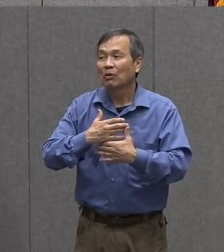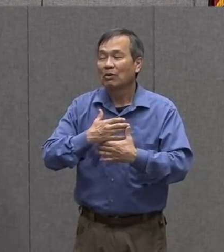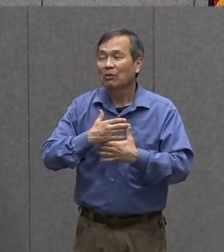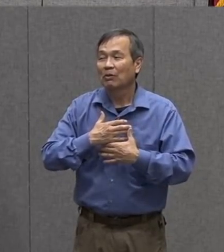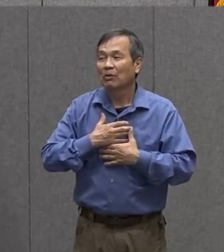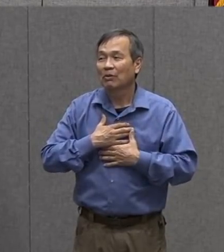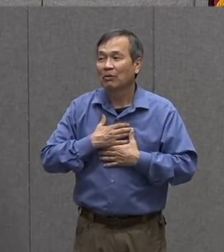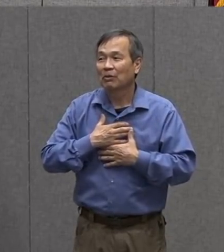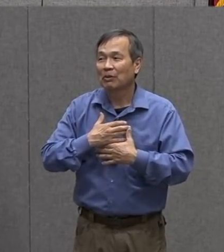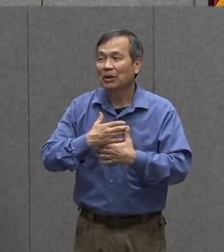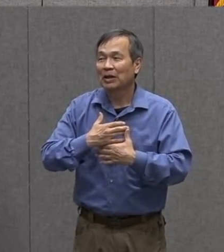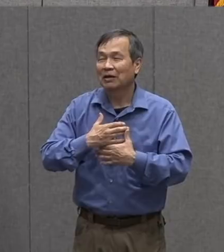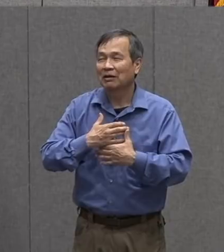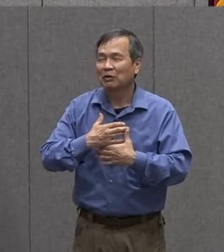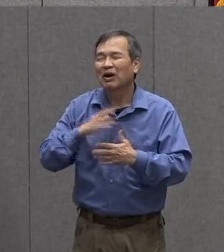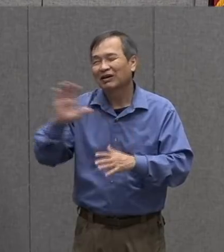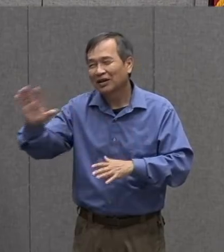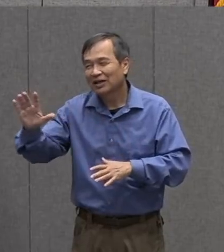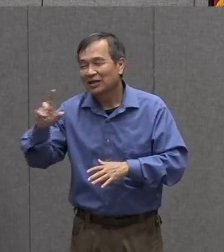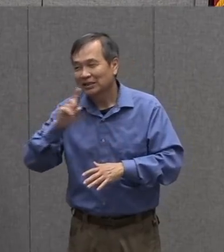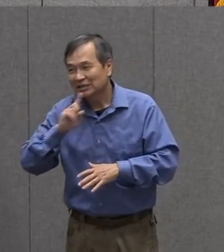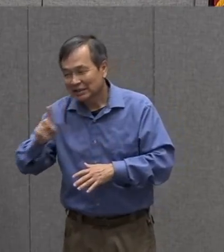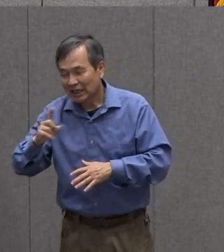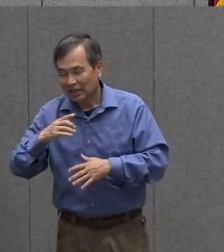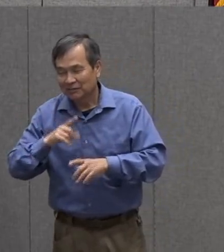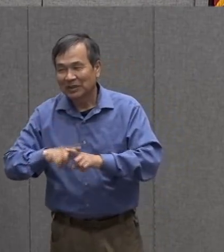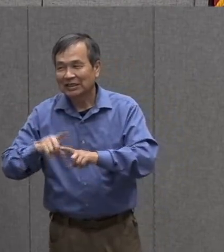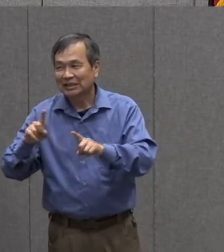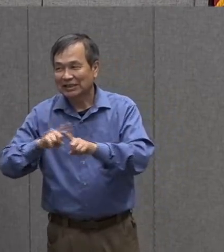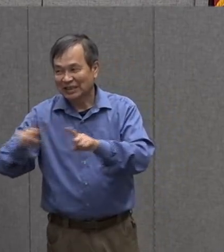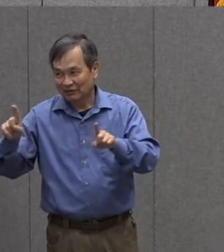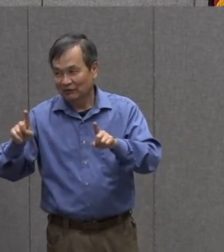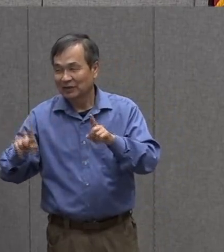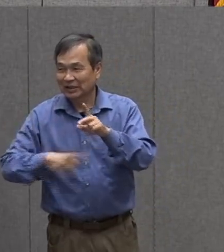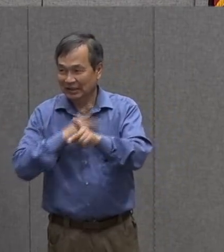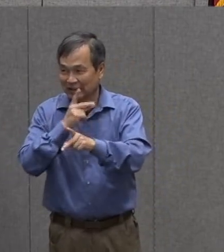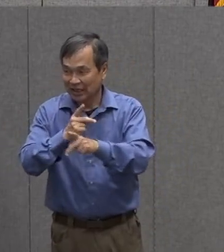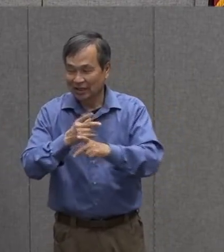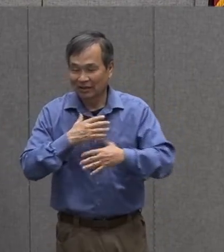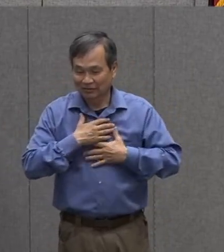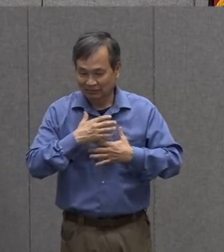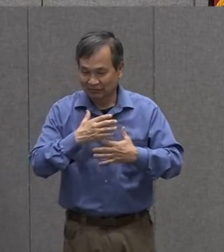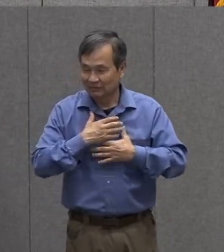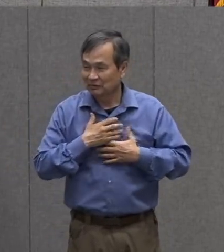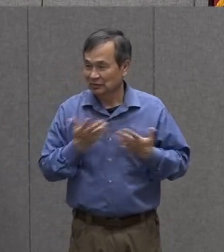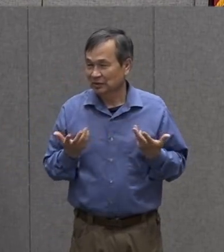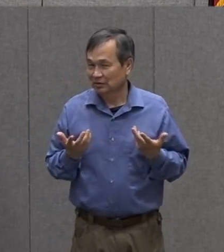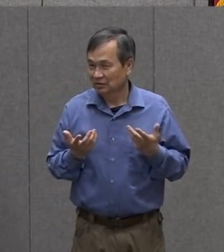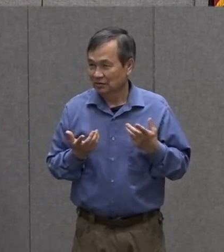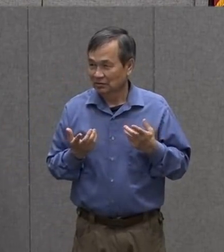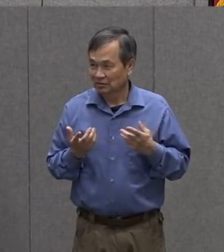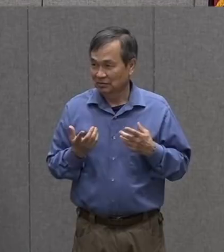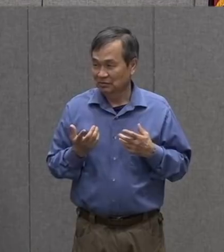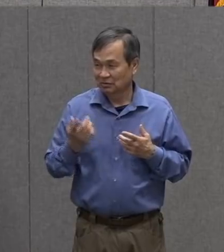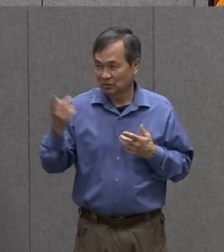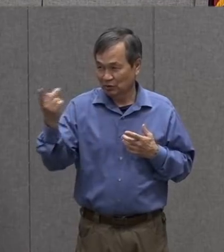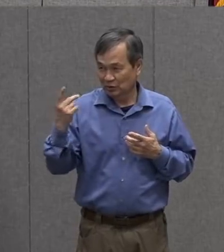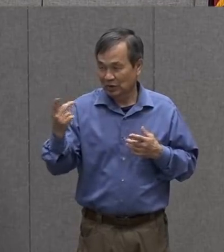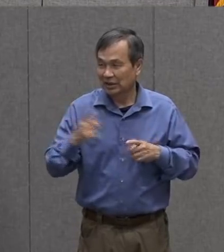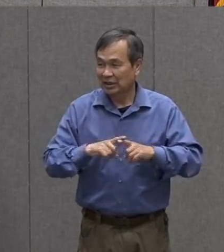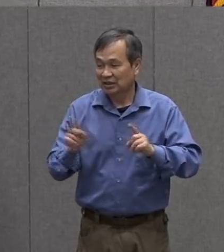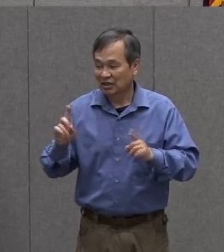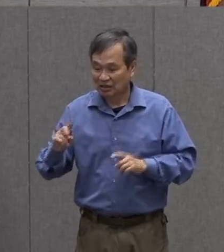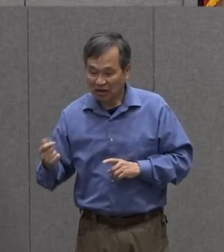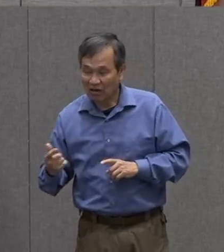not quite the same way as you or I hmm or a